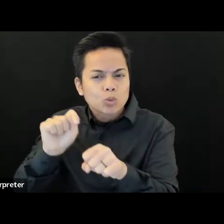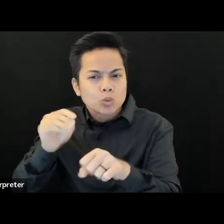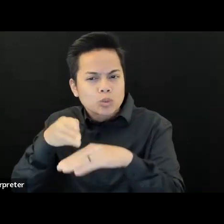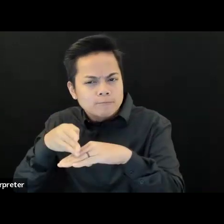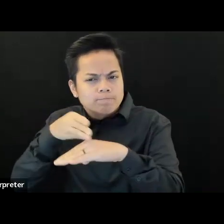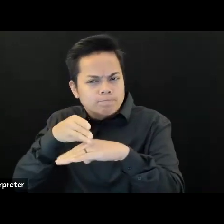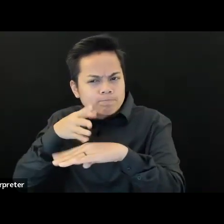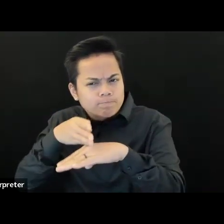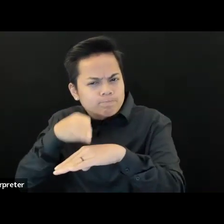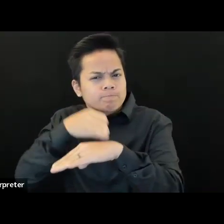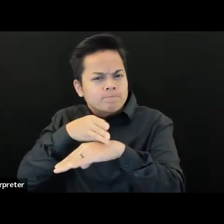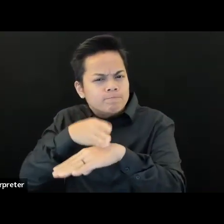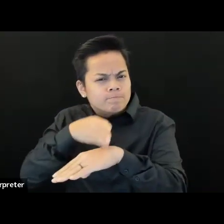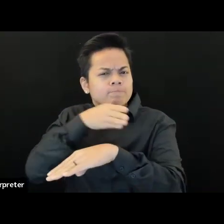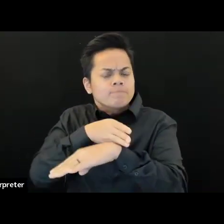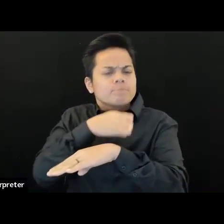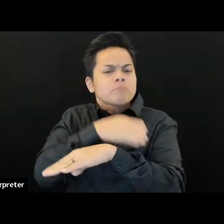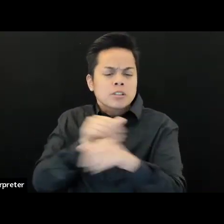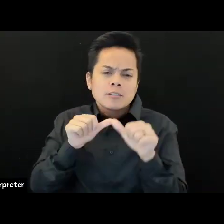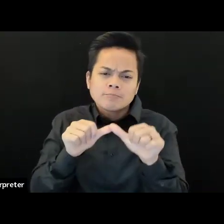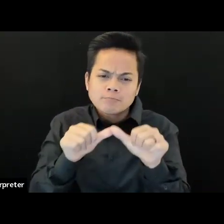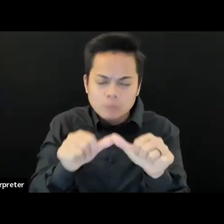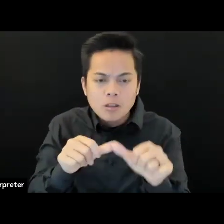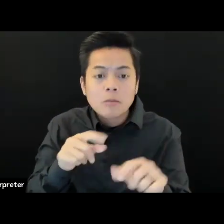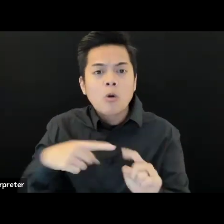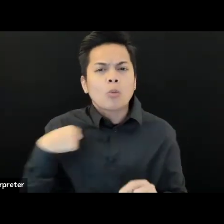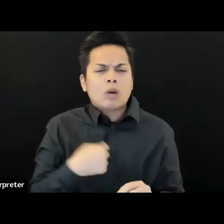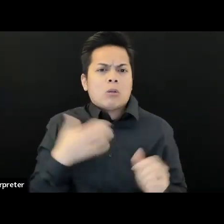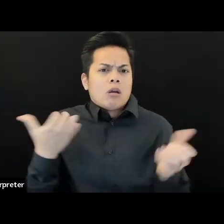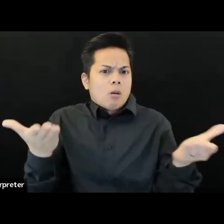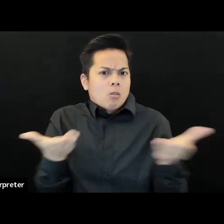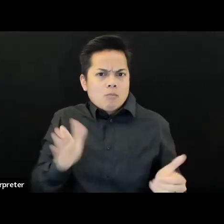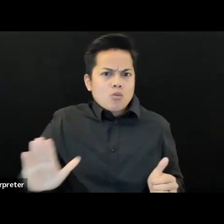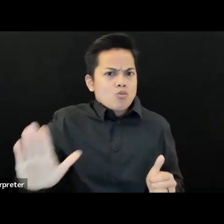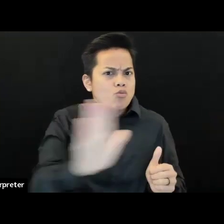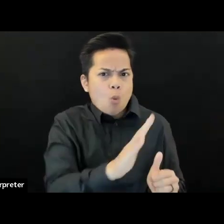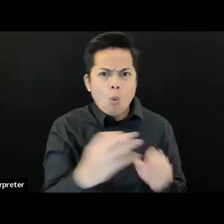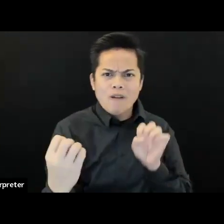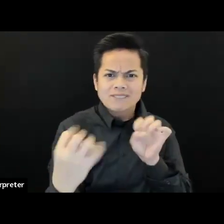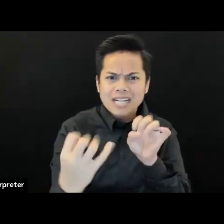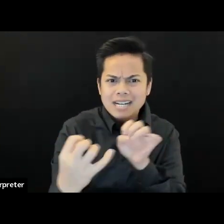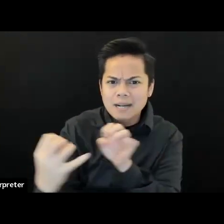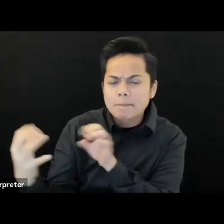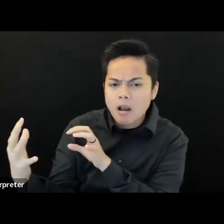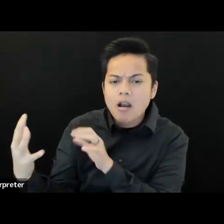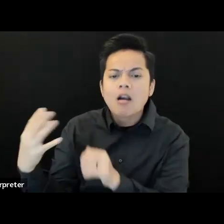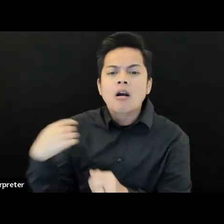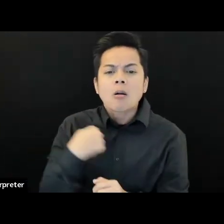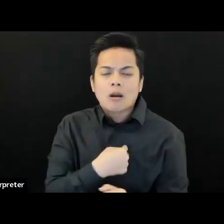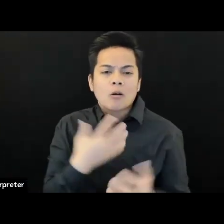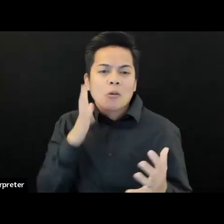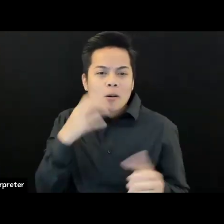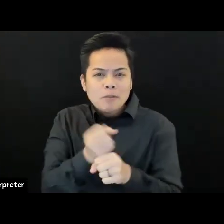welcome. And know that we know these are far from perfection, but exciting nonetheless. All right.